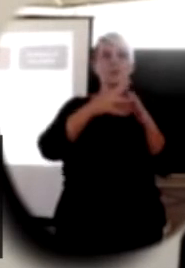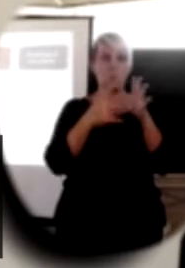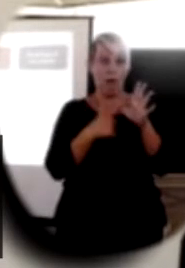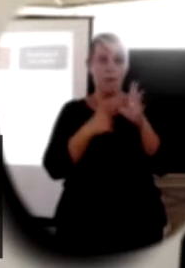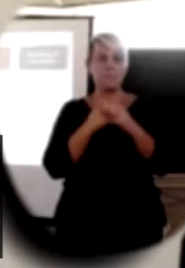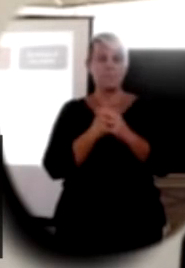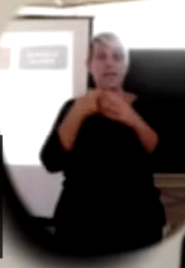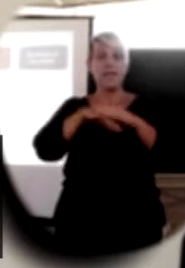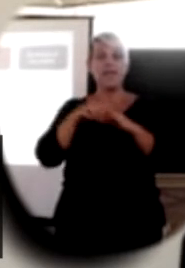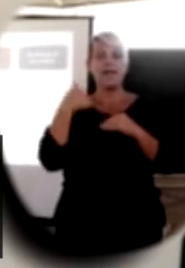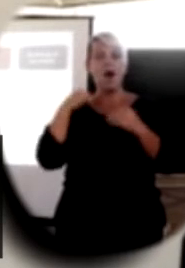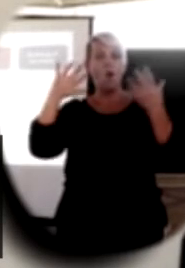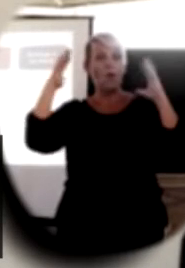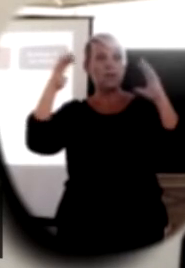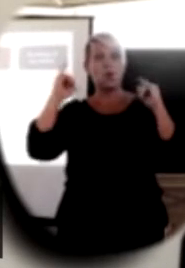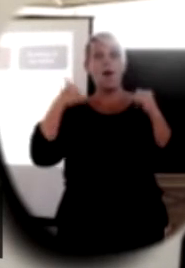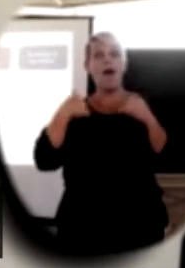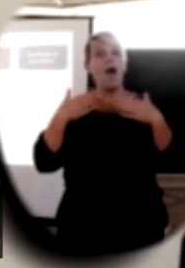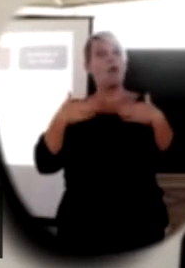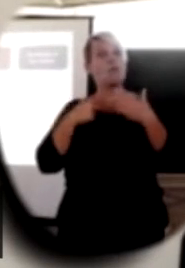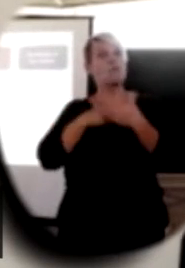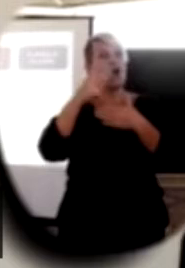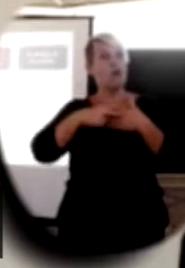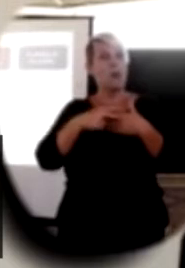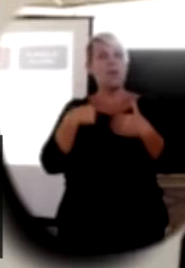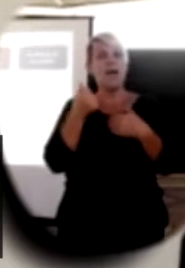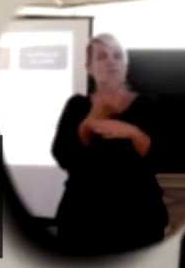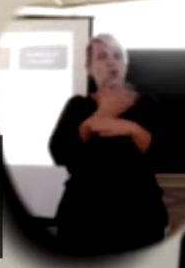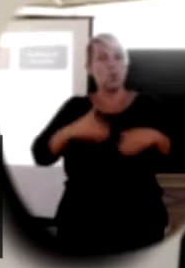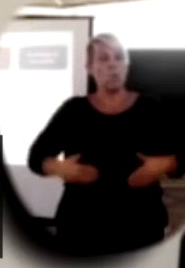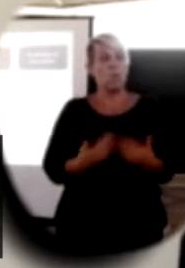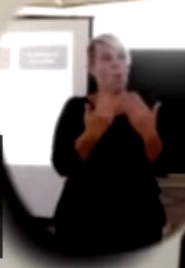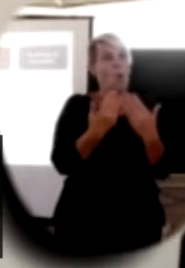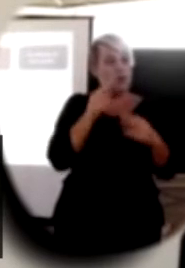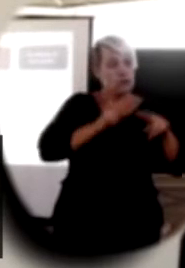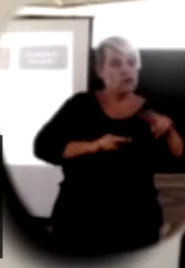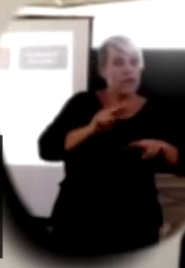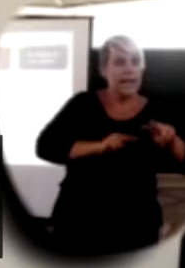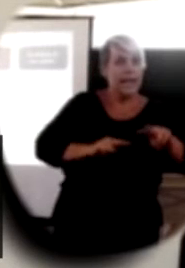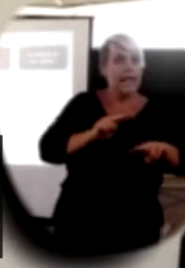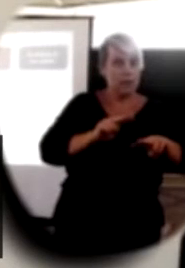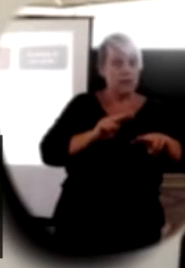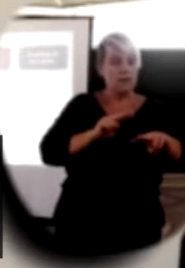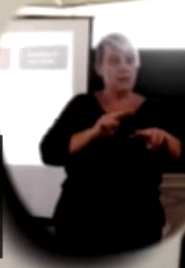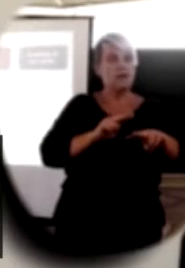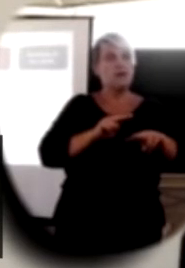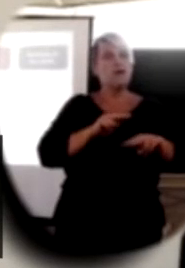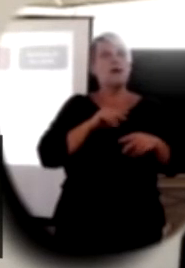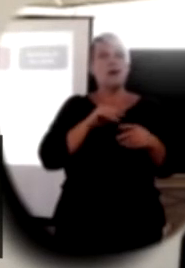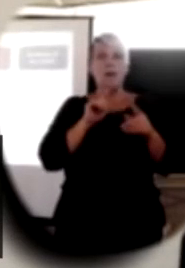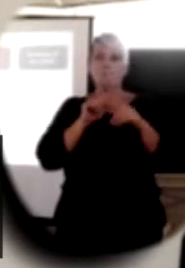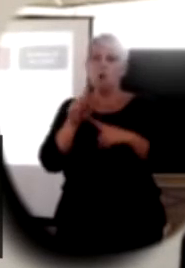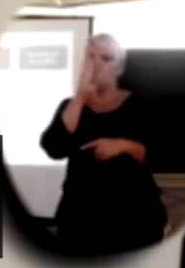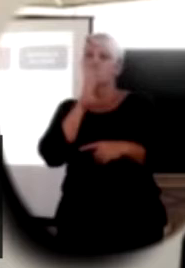audiology and ear health program we provide newborn screening in almost all the private